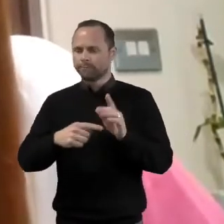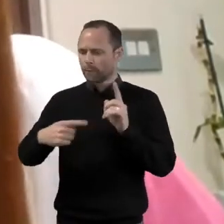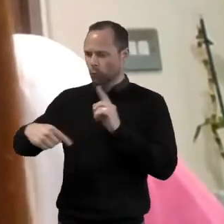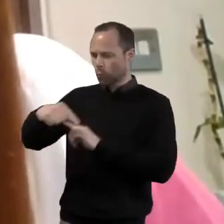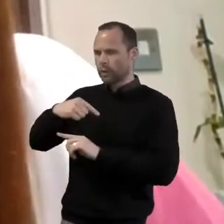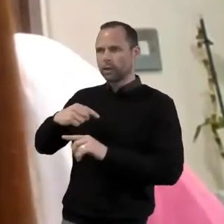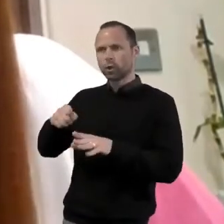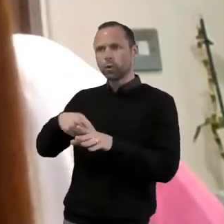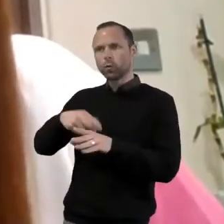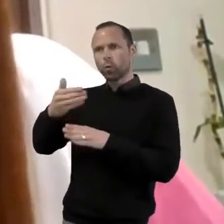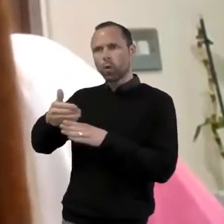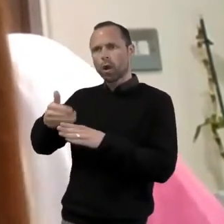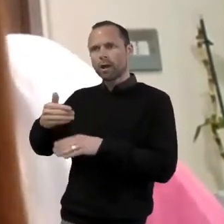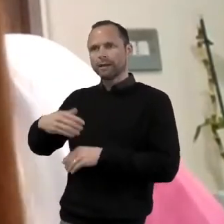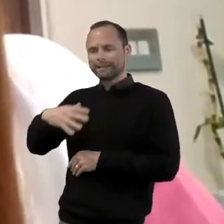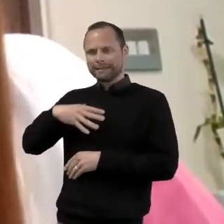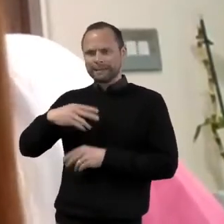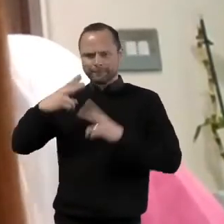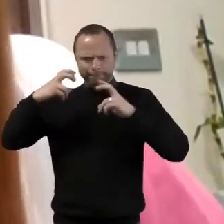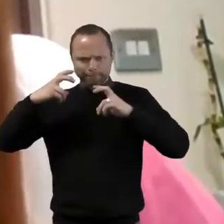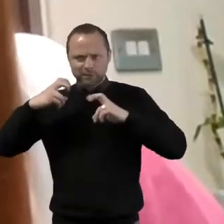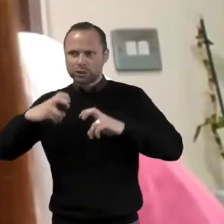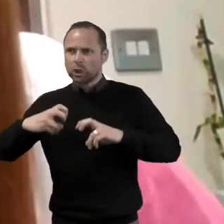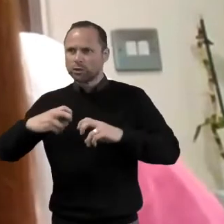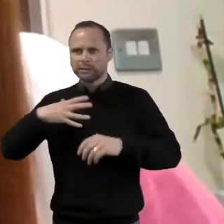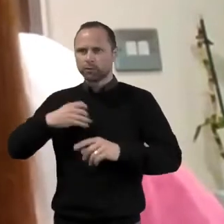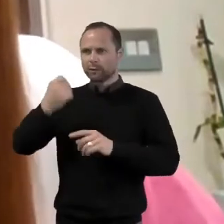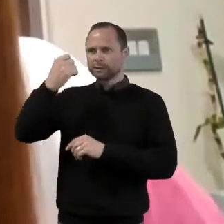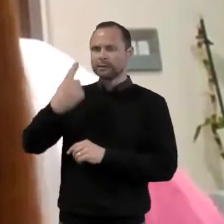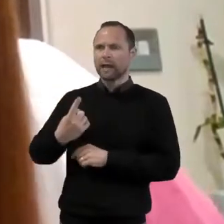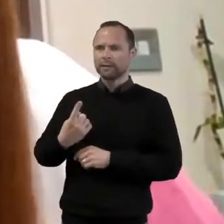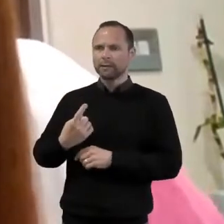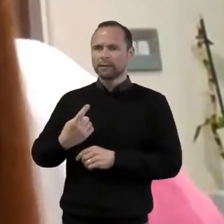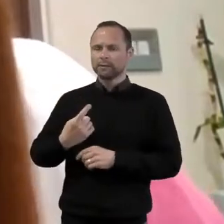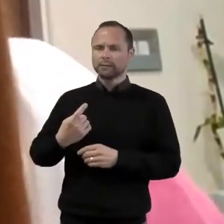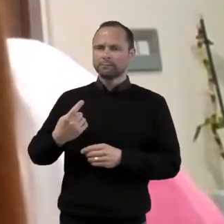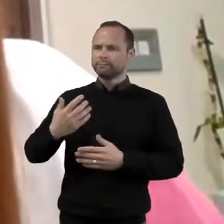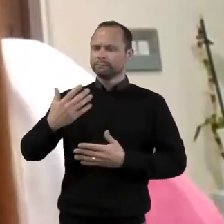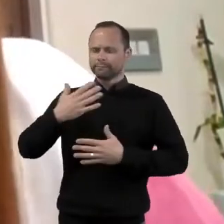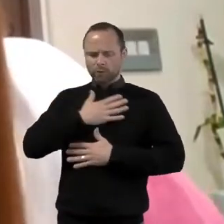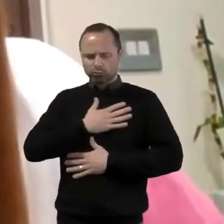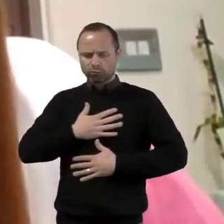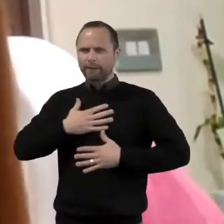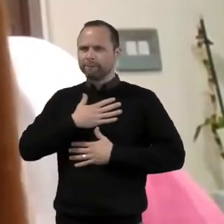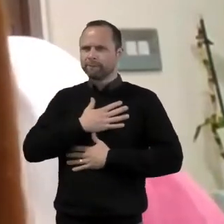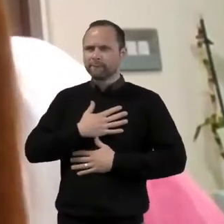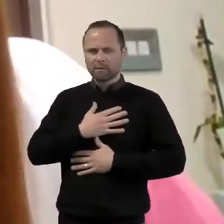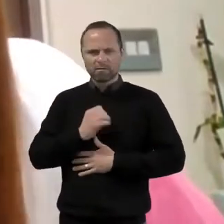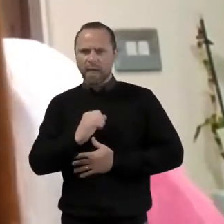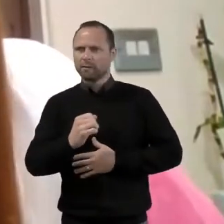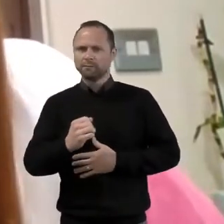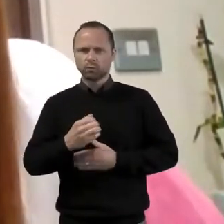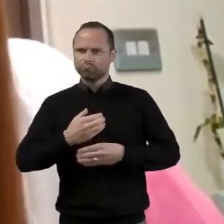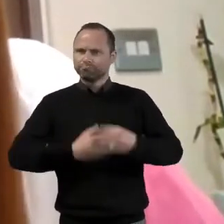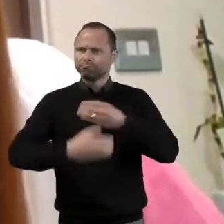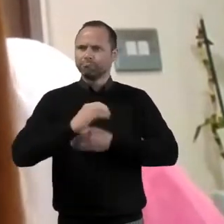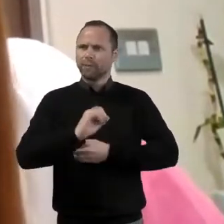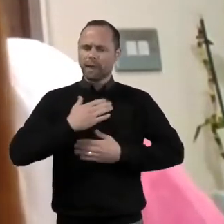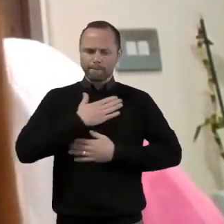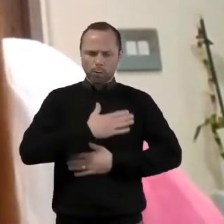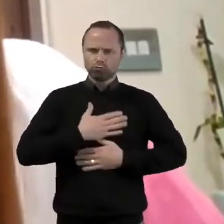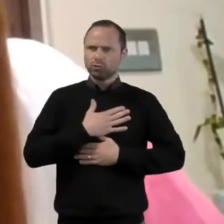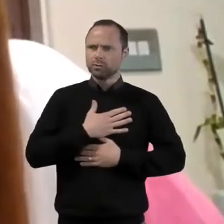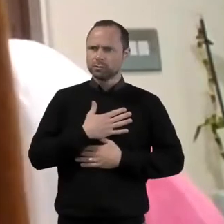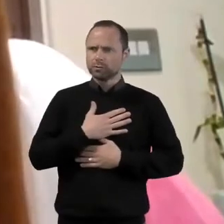workers. And this needs to change. We need to engage with the difficult, raw